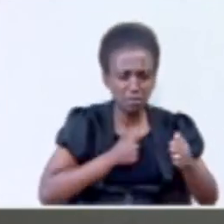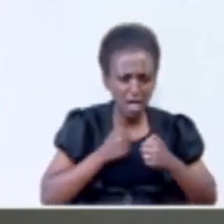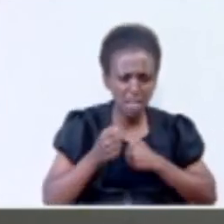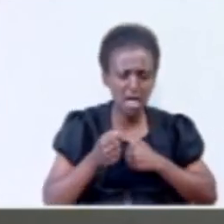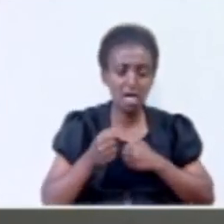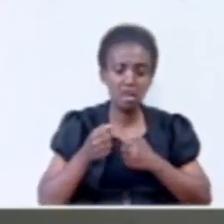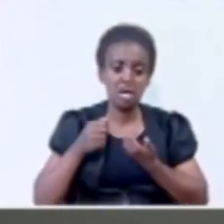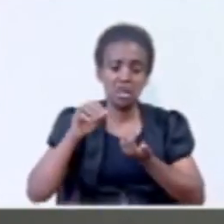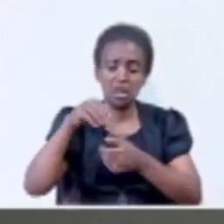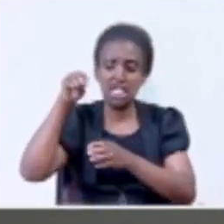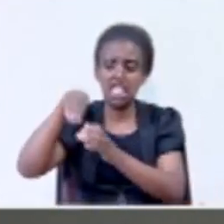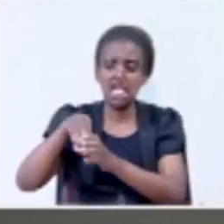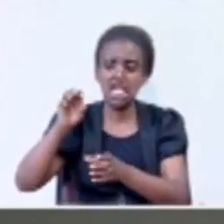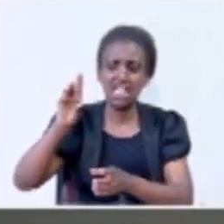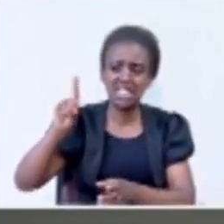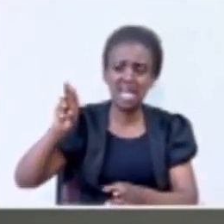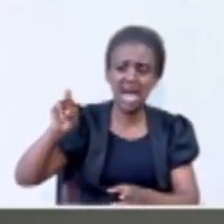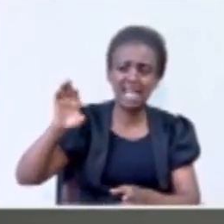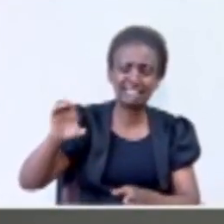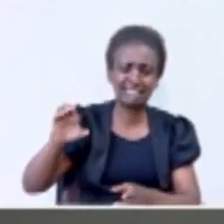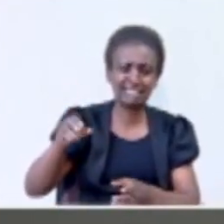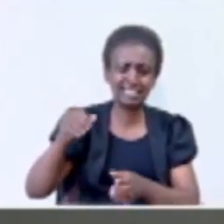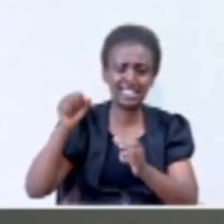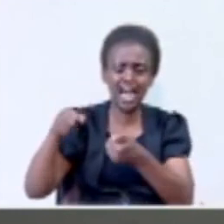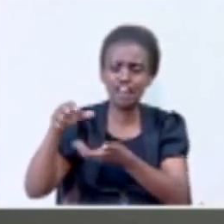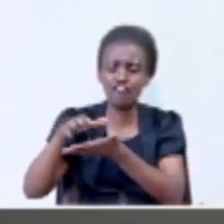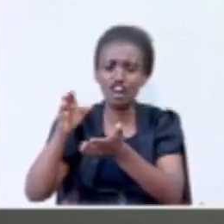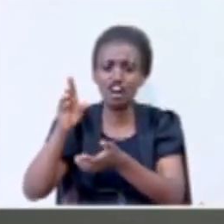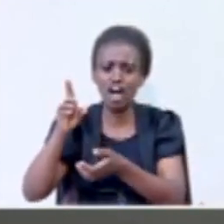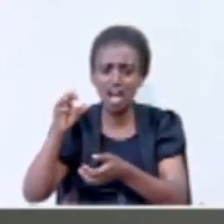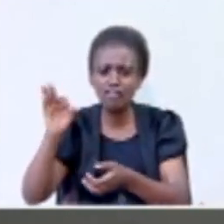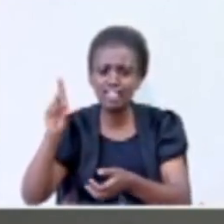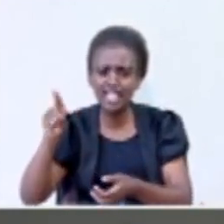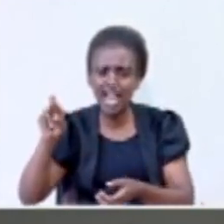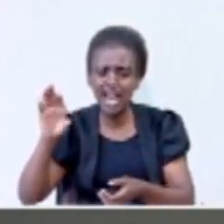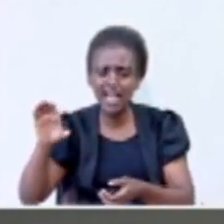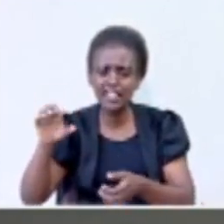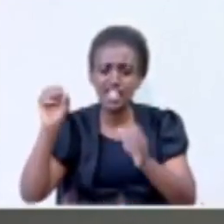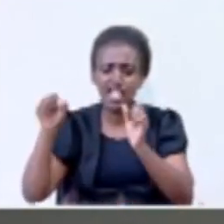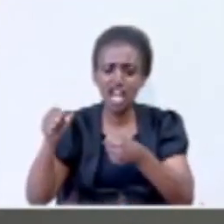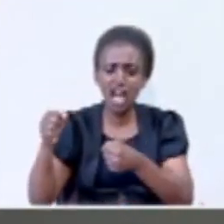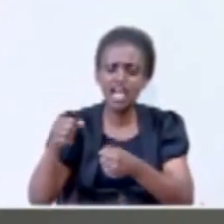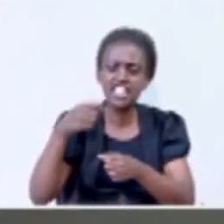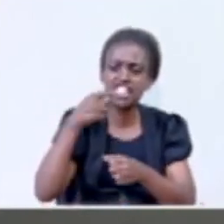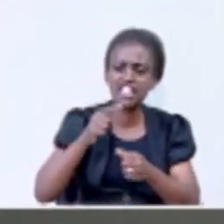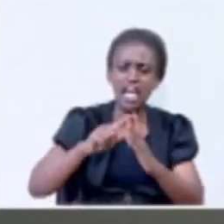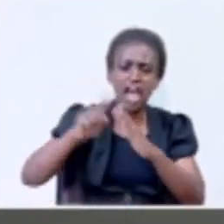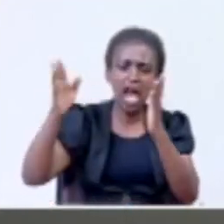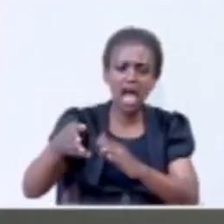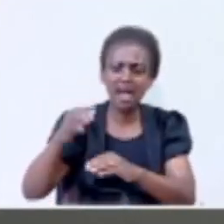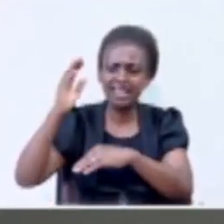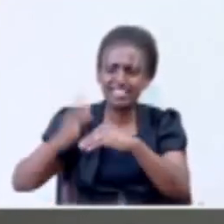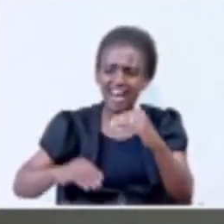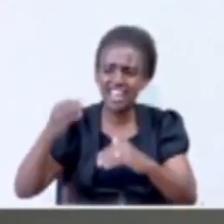being in DRC cooperating against FDRR and they prefer to call them refugees rather than FDRR.